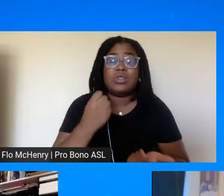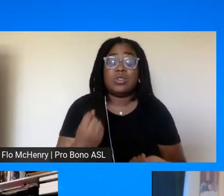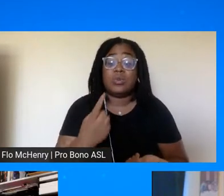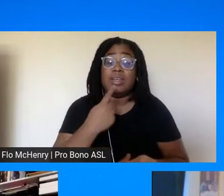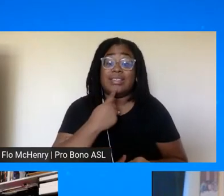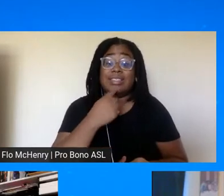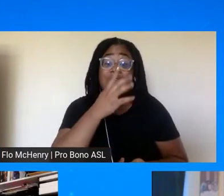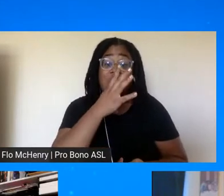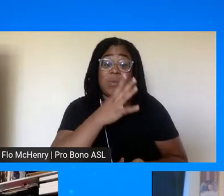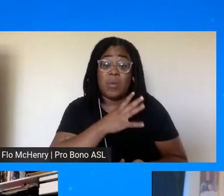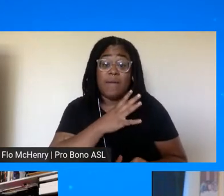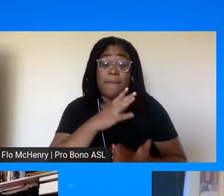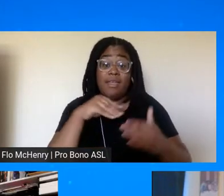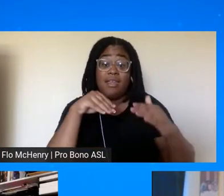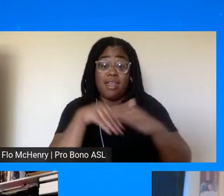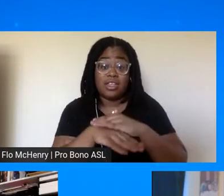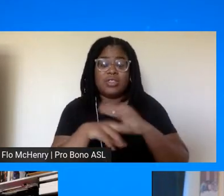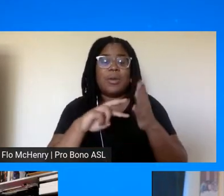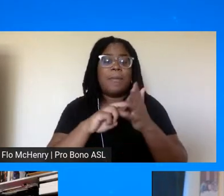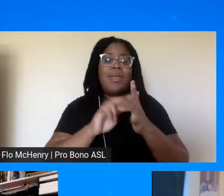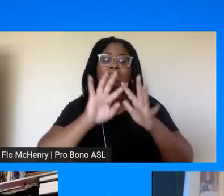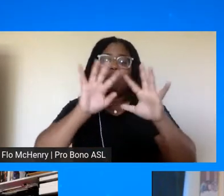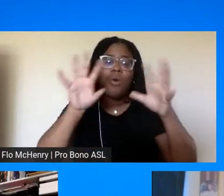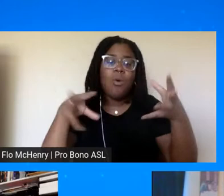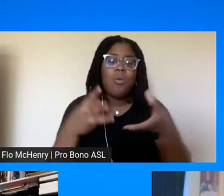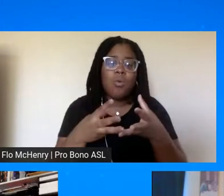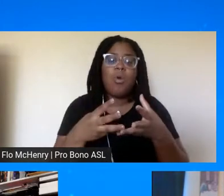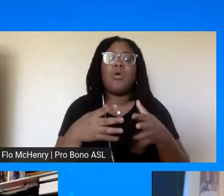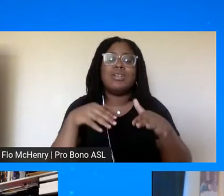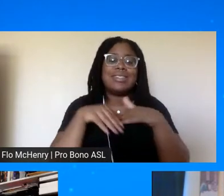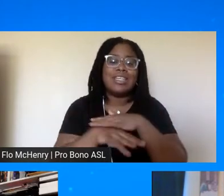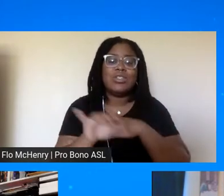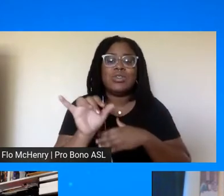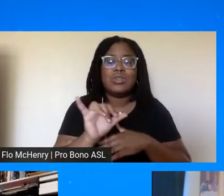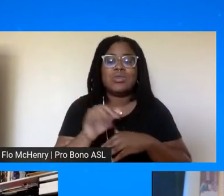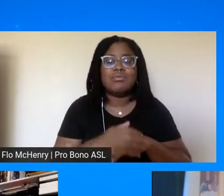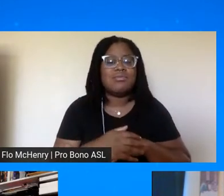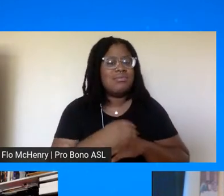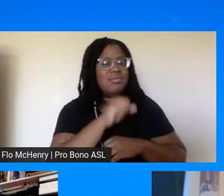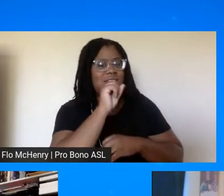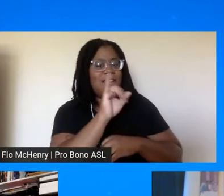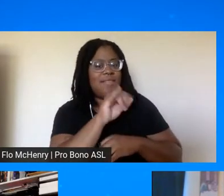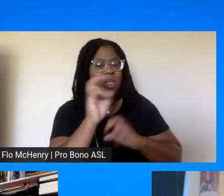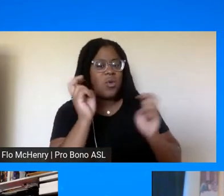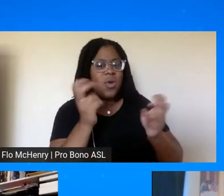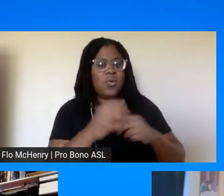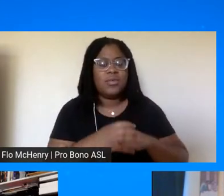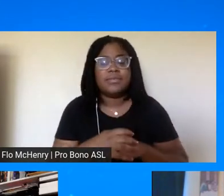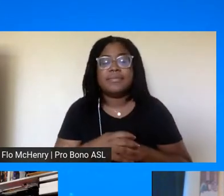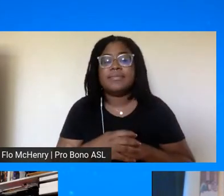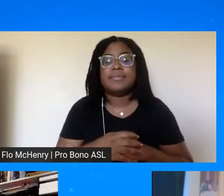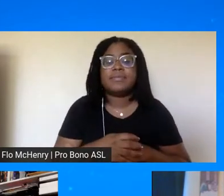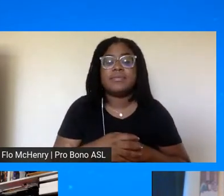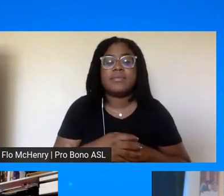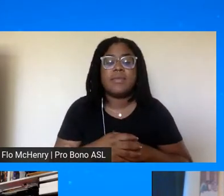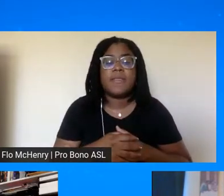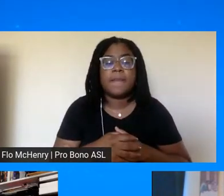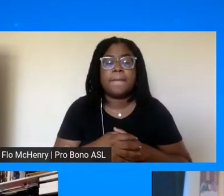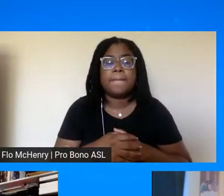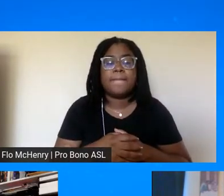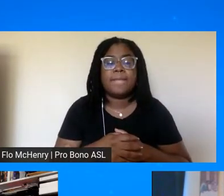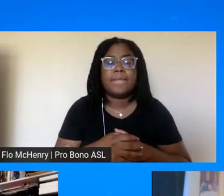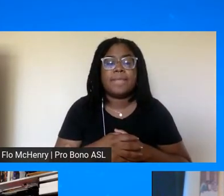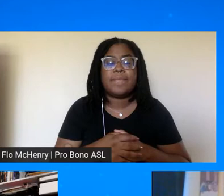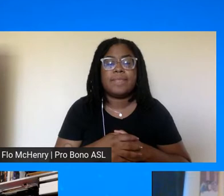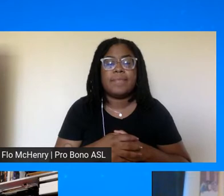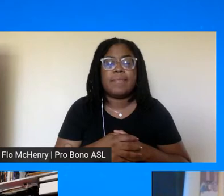nation enters with me let's talk about uh as we